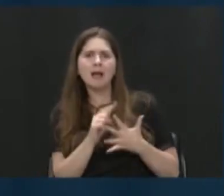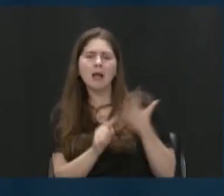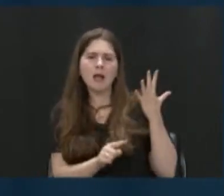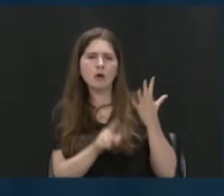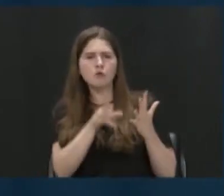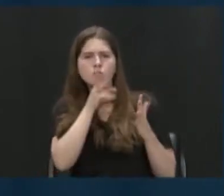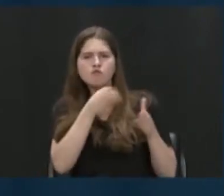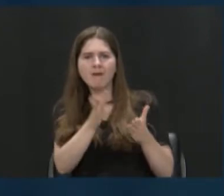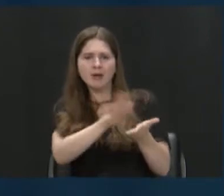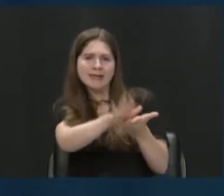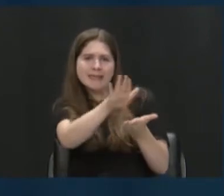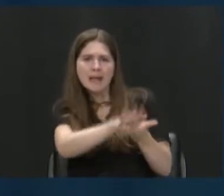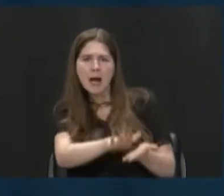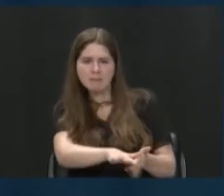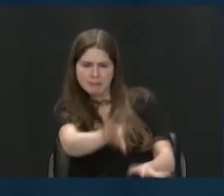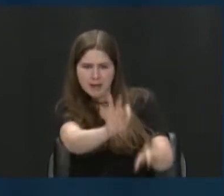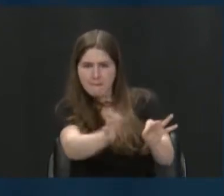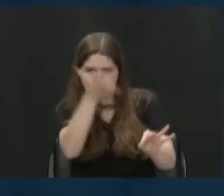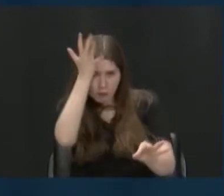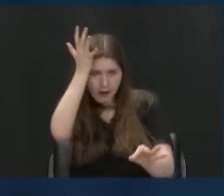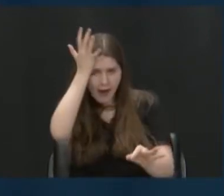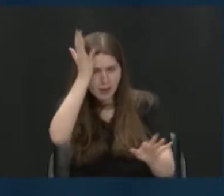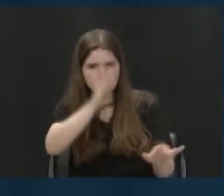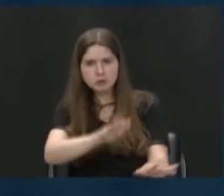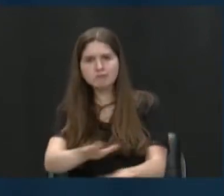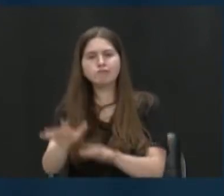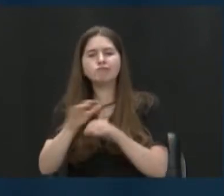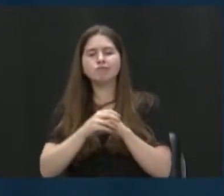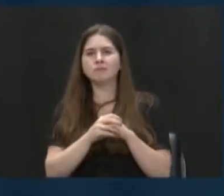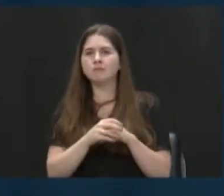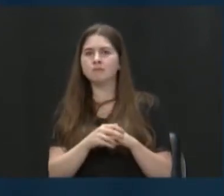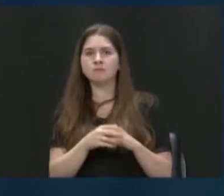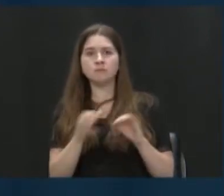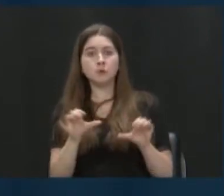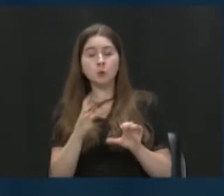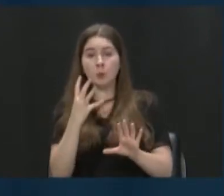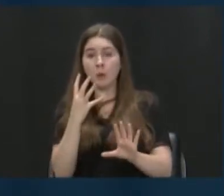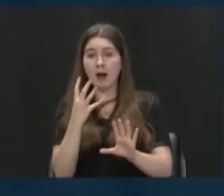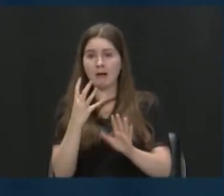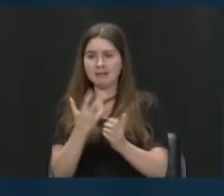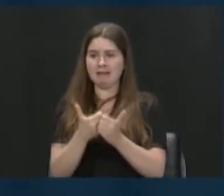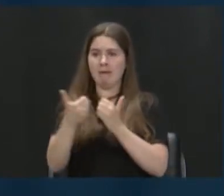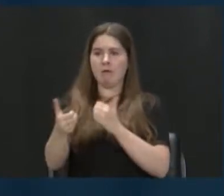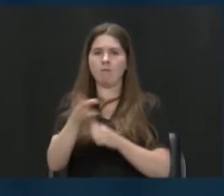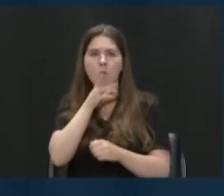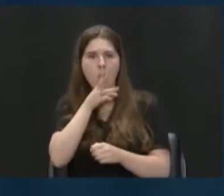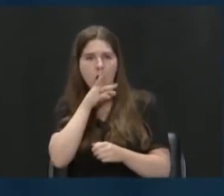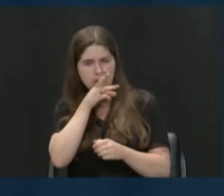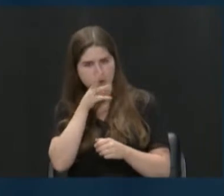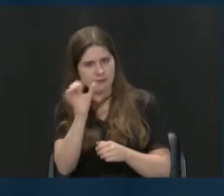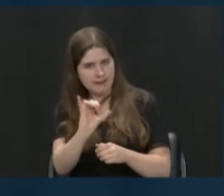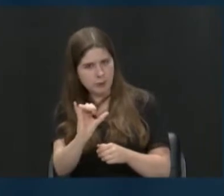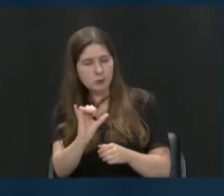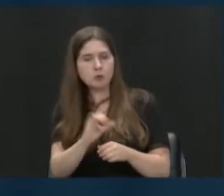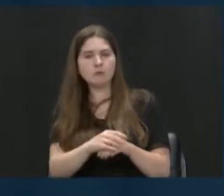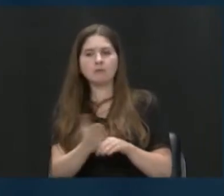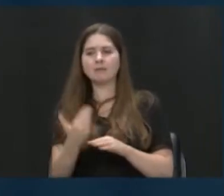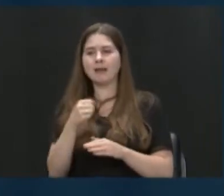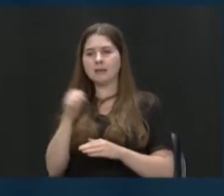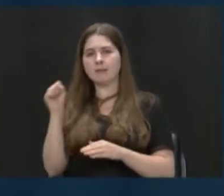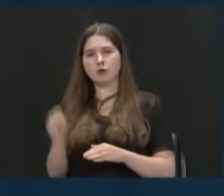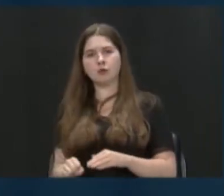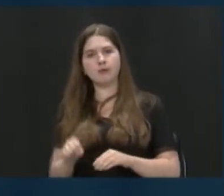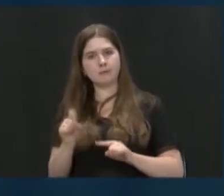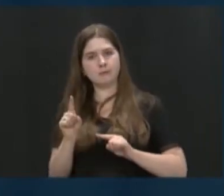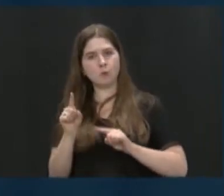cleanups, we do, we even, like, do outside or, like, water-based things. like, last semester, we went to, like,